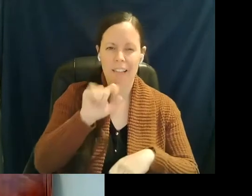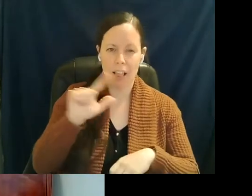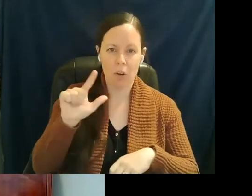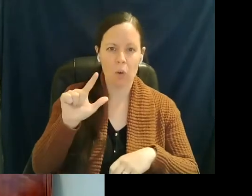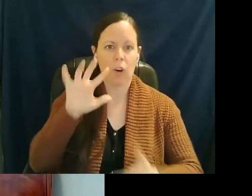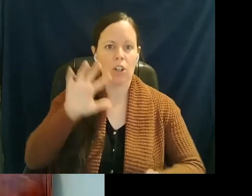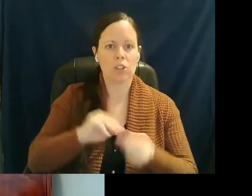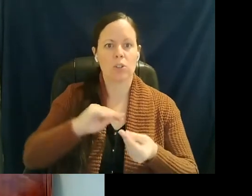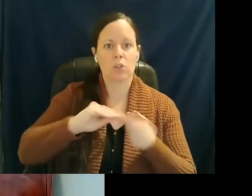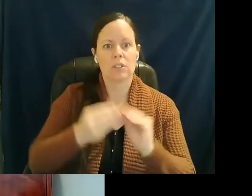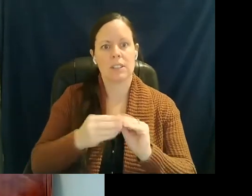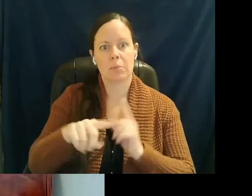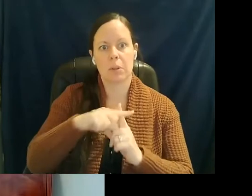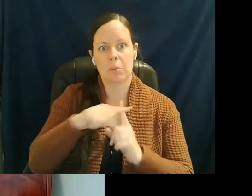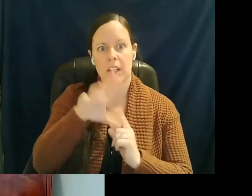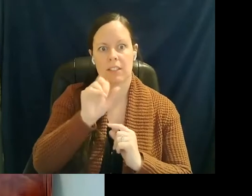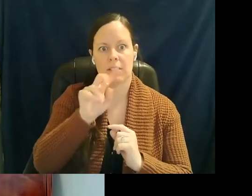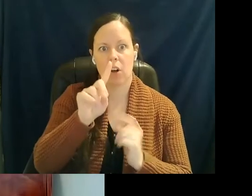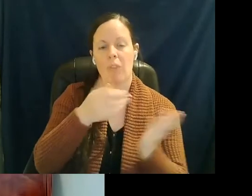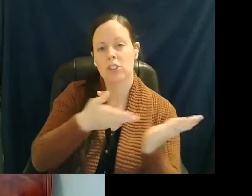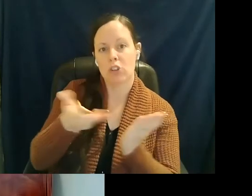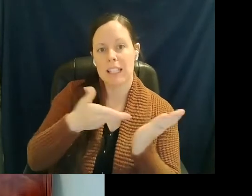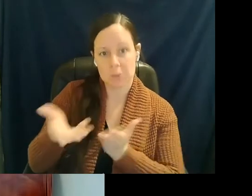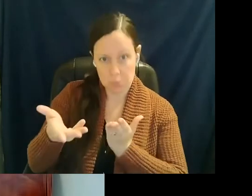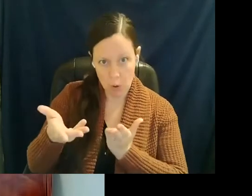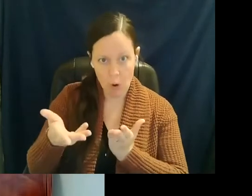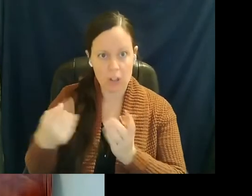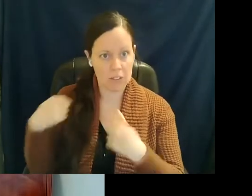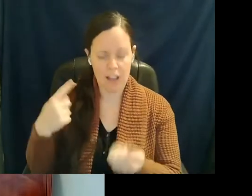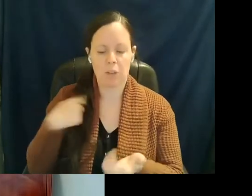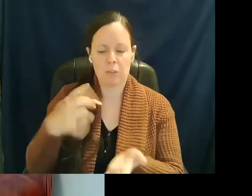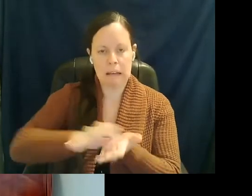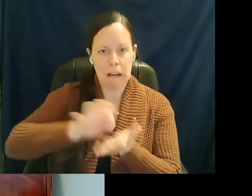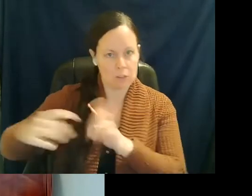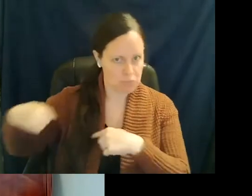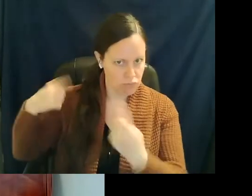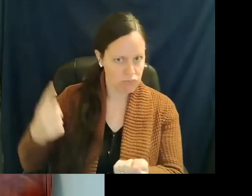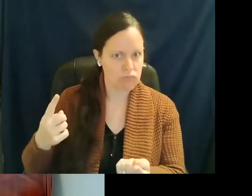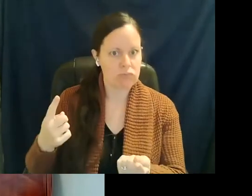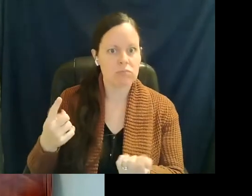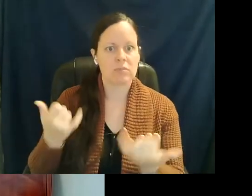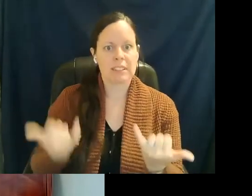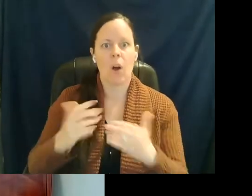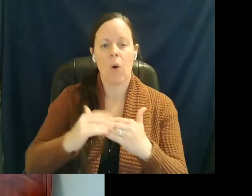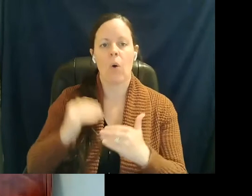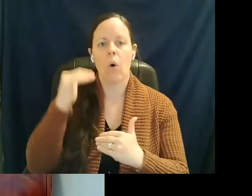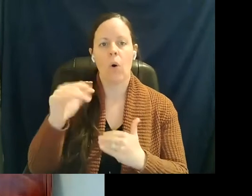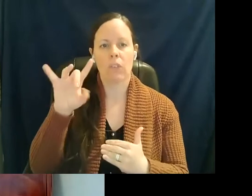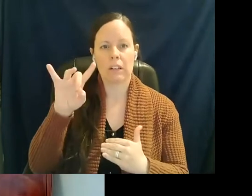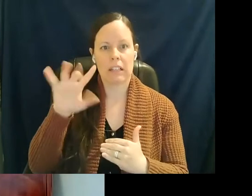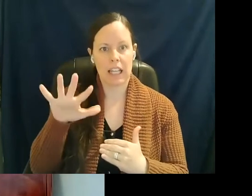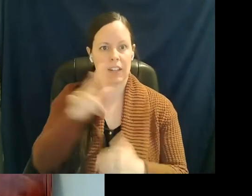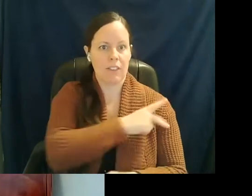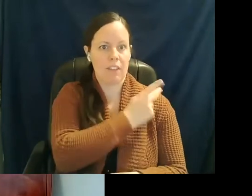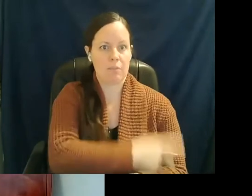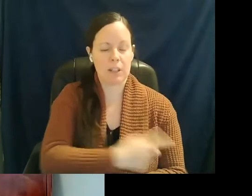number of positive COVID patient transports that we've had, which we've been keeping track of, we're now over 85 patients that we are